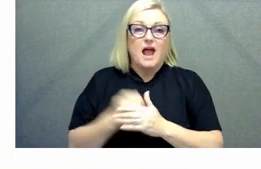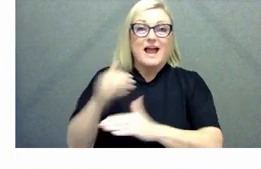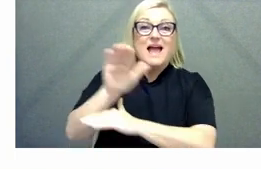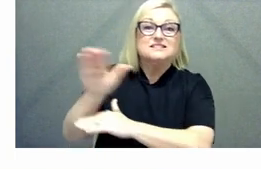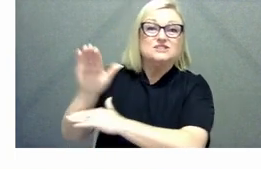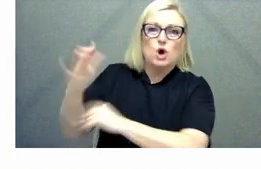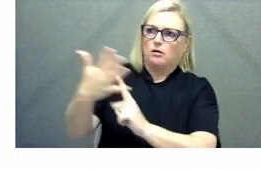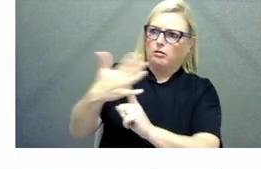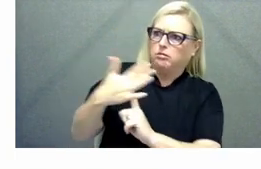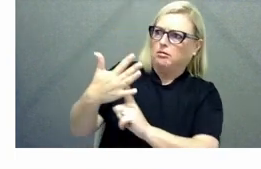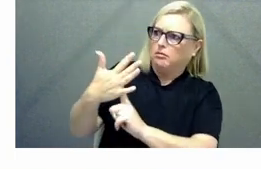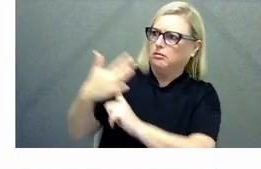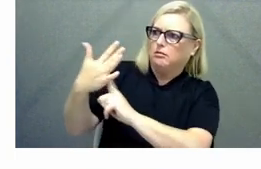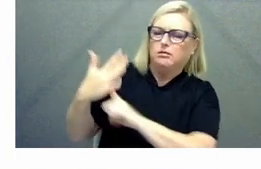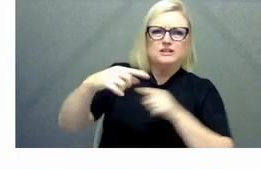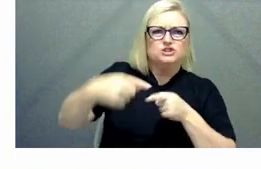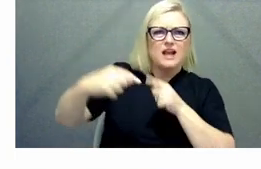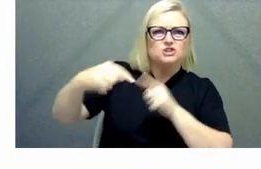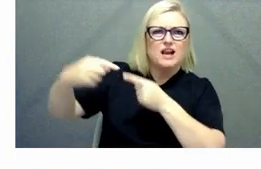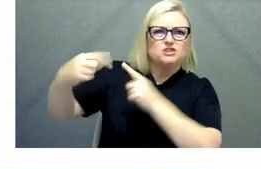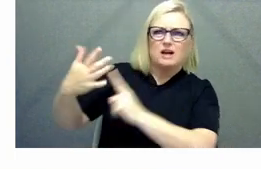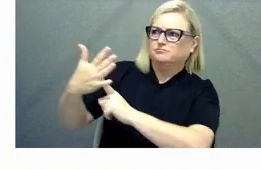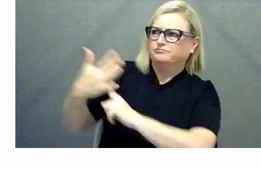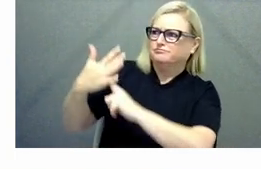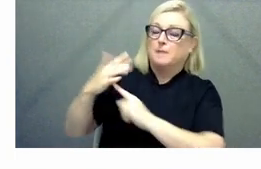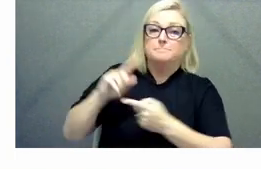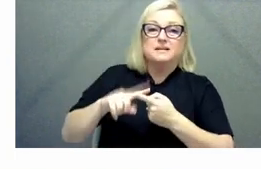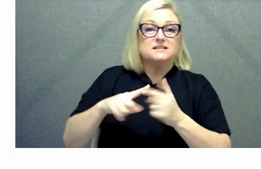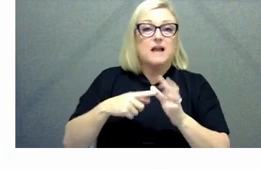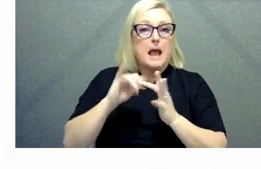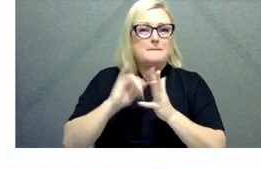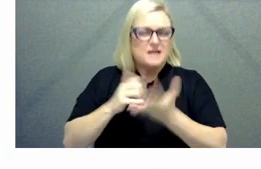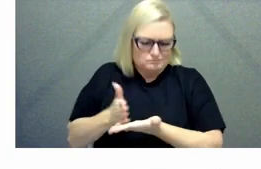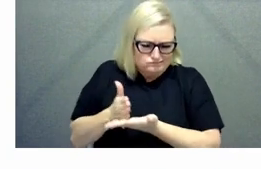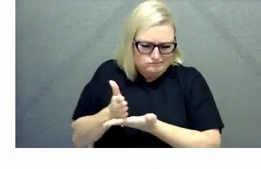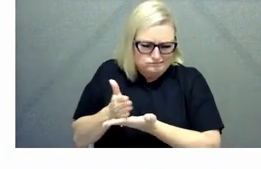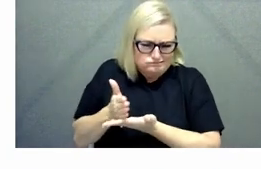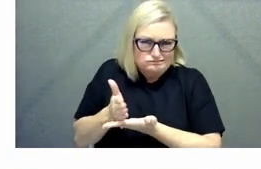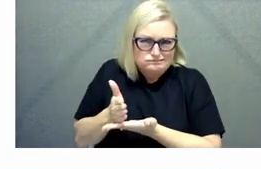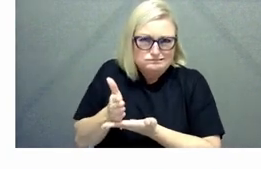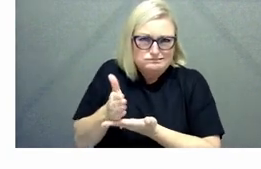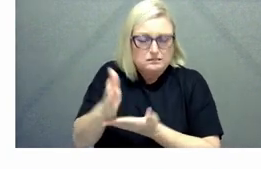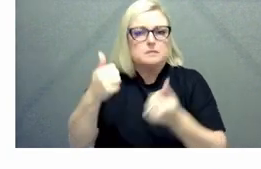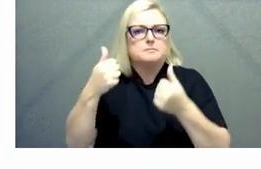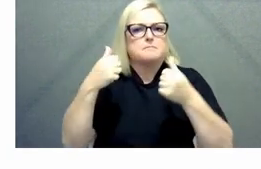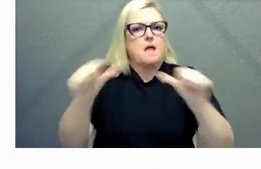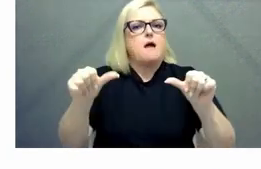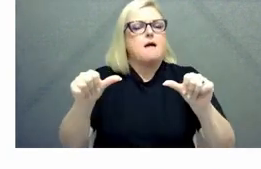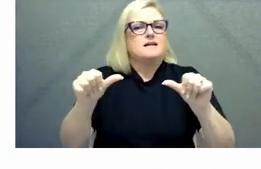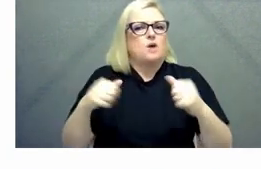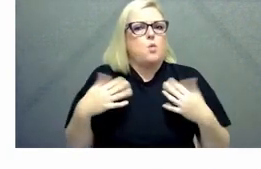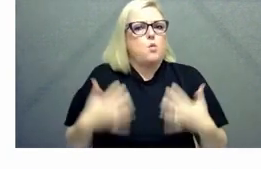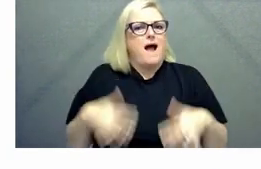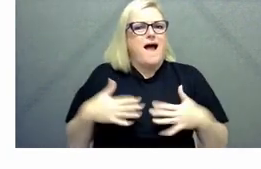face and the response that this um across the APS that we've seen across the agencies has been extraordinary so how do we strengthen